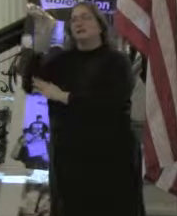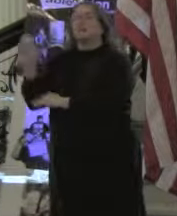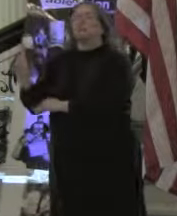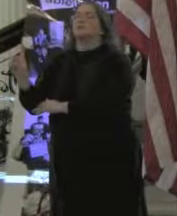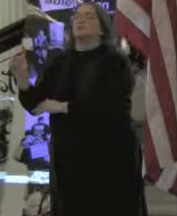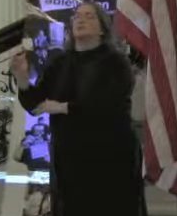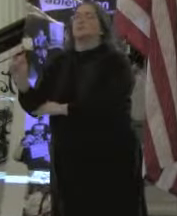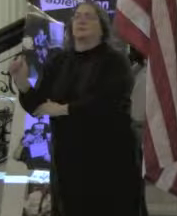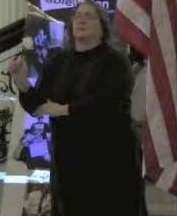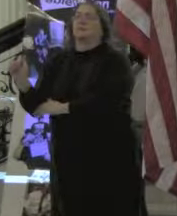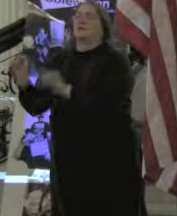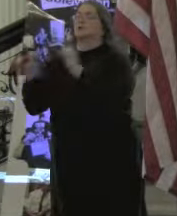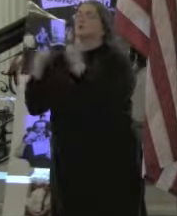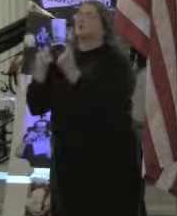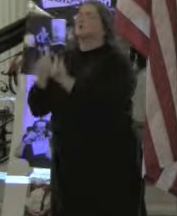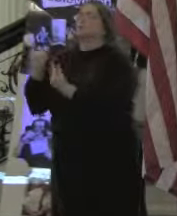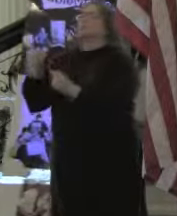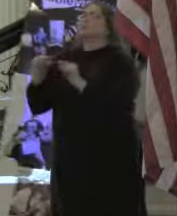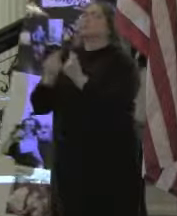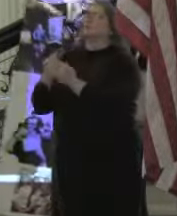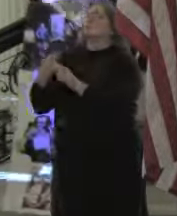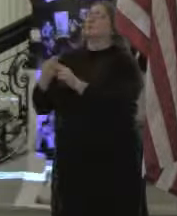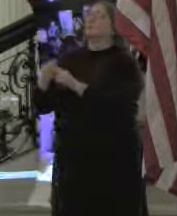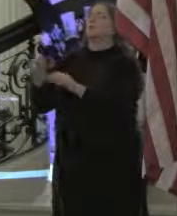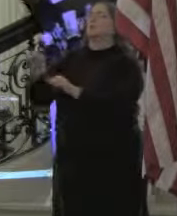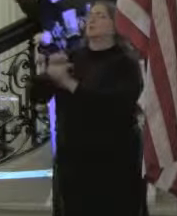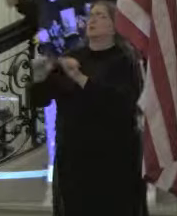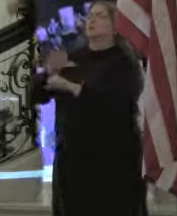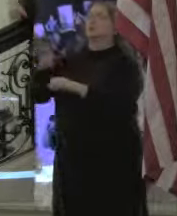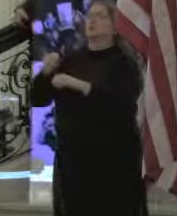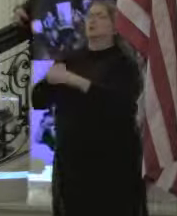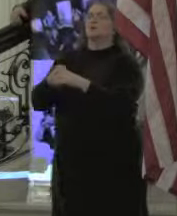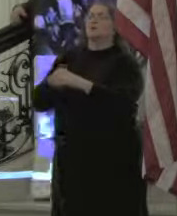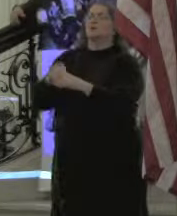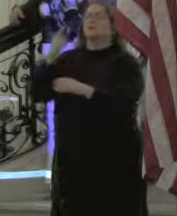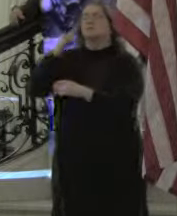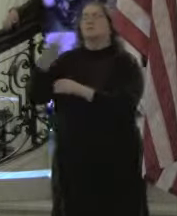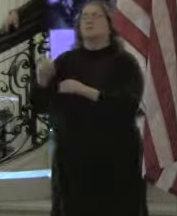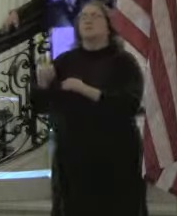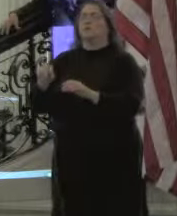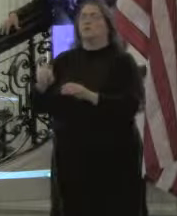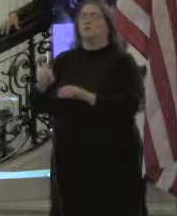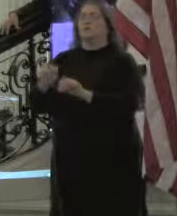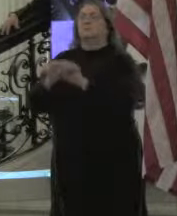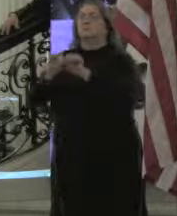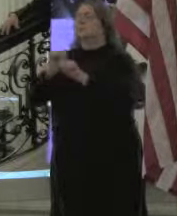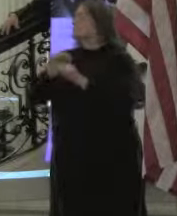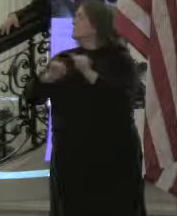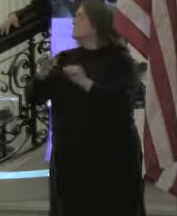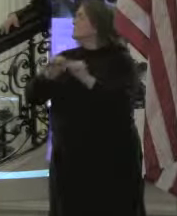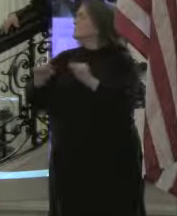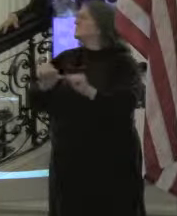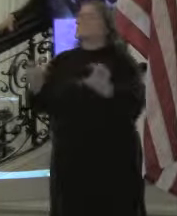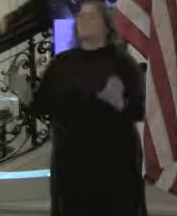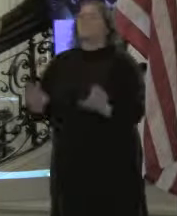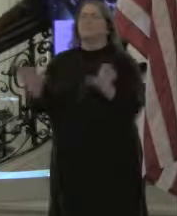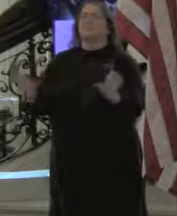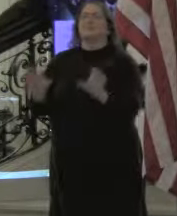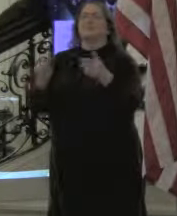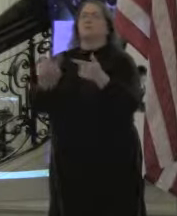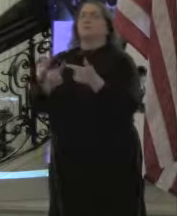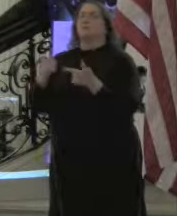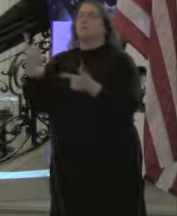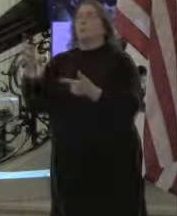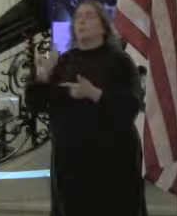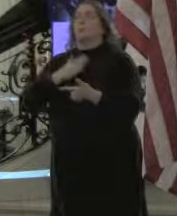A group of, one group was a social inclusion group for social activities for people with intellectual disabilities. And I'm also joined with one of